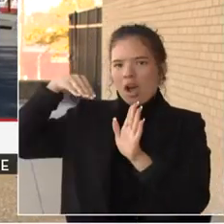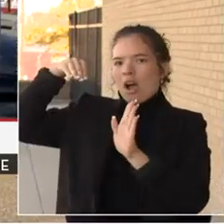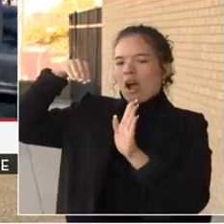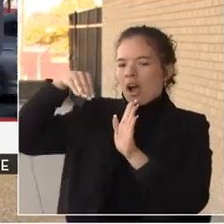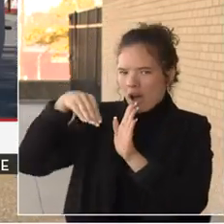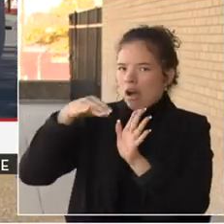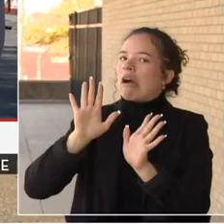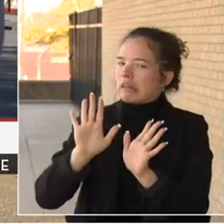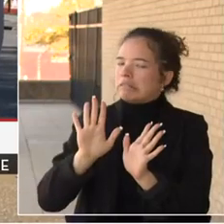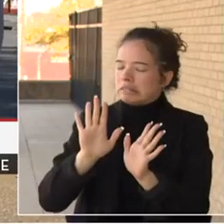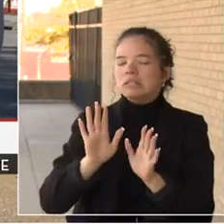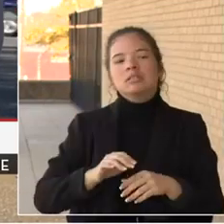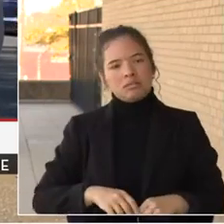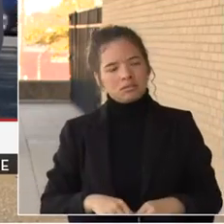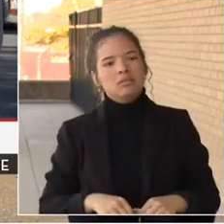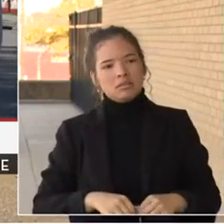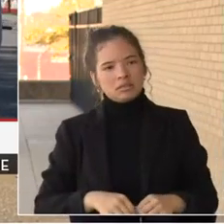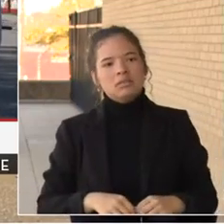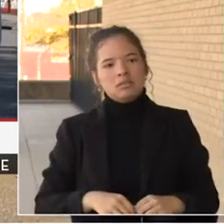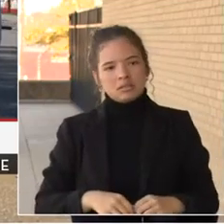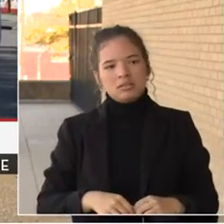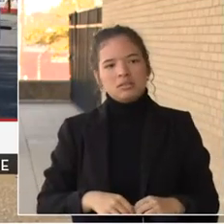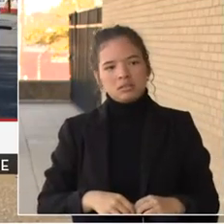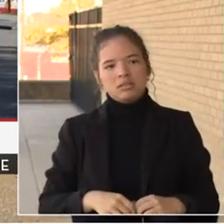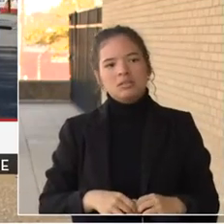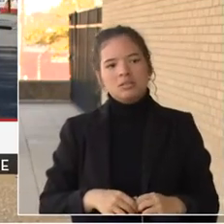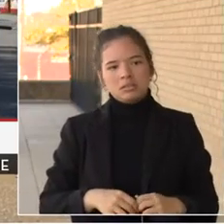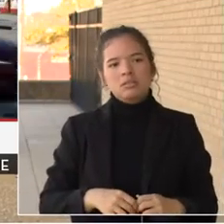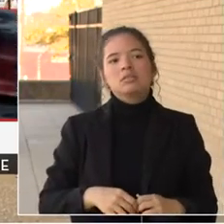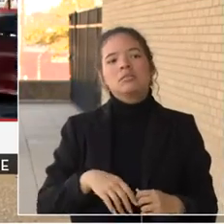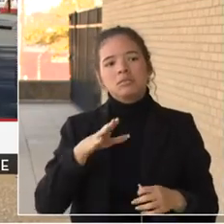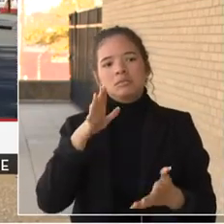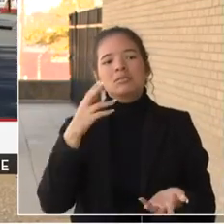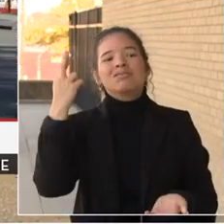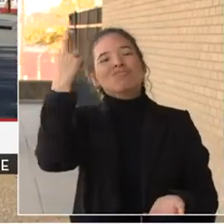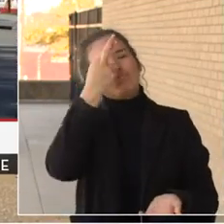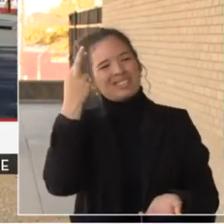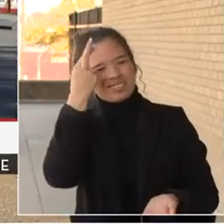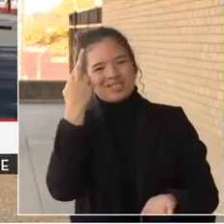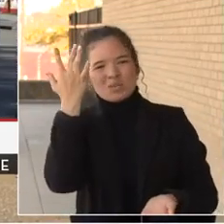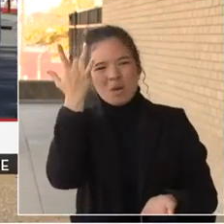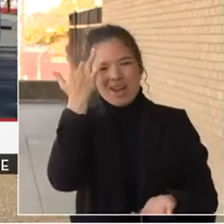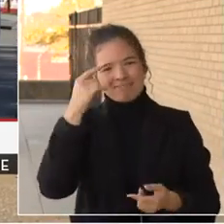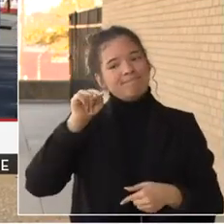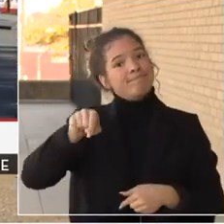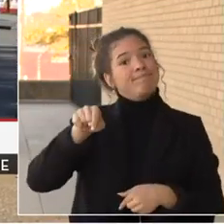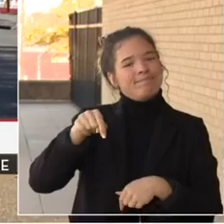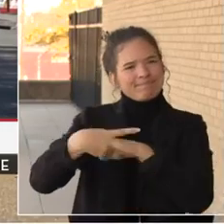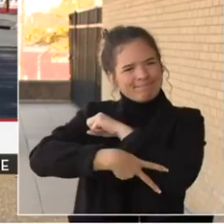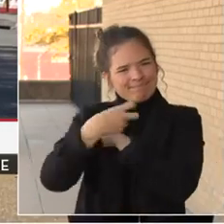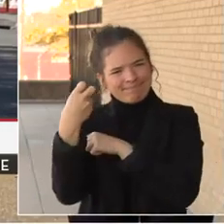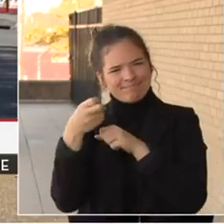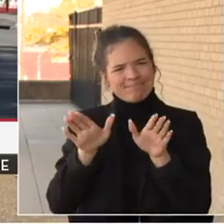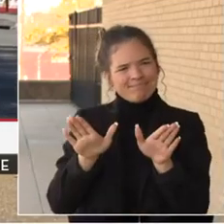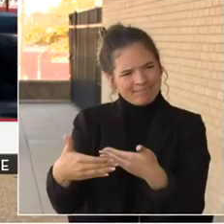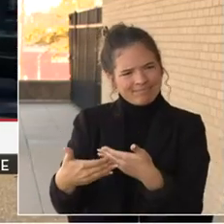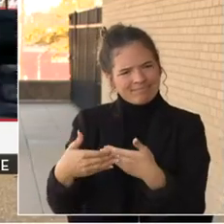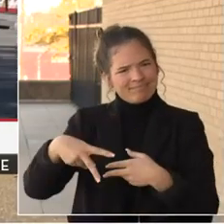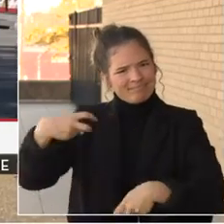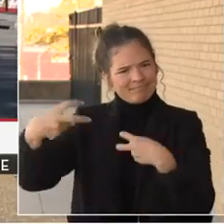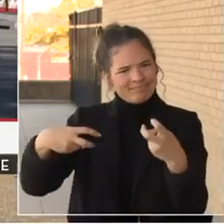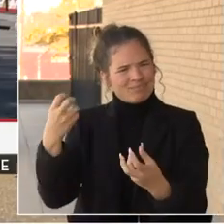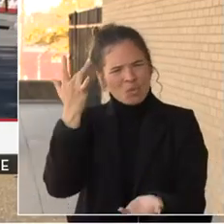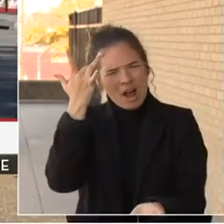that package thefts dropped last year. But probably the most important one was